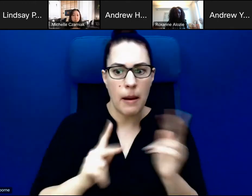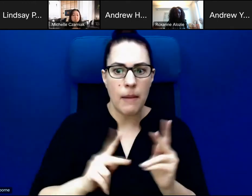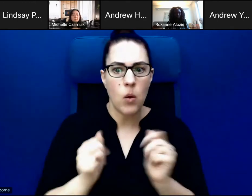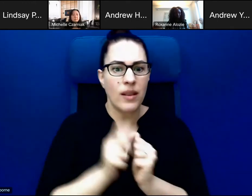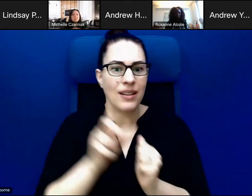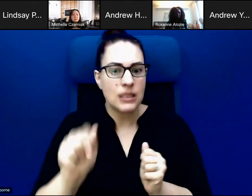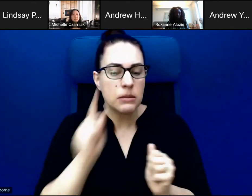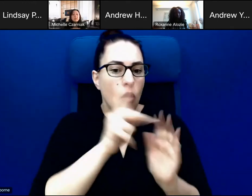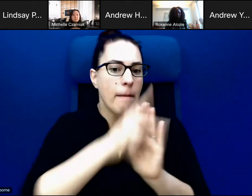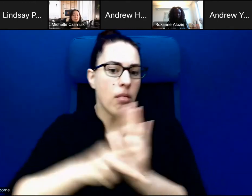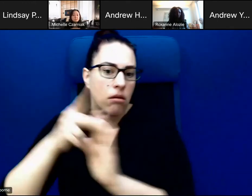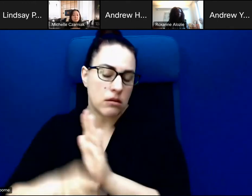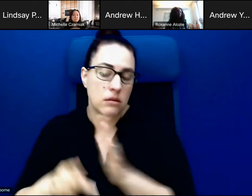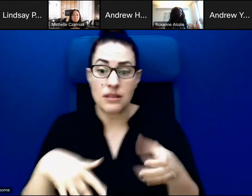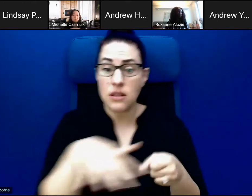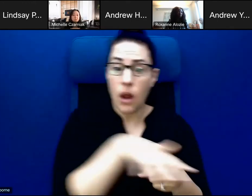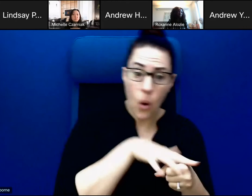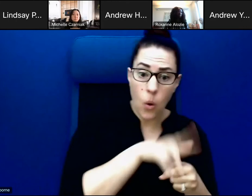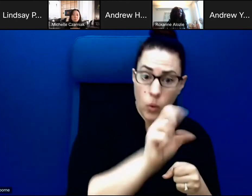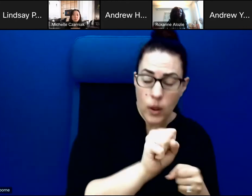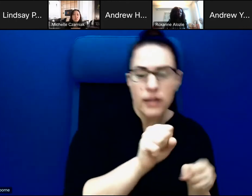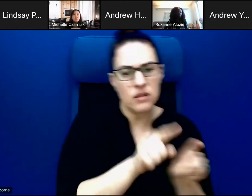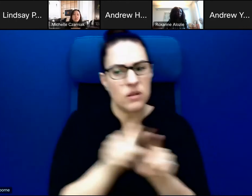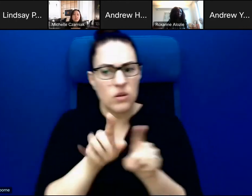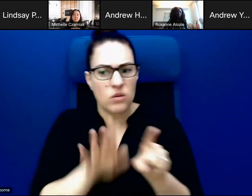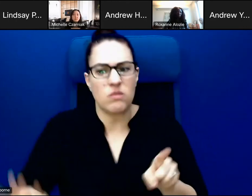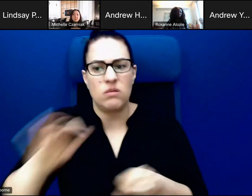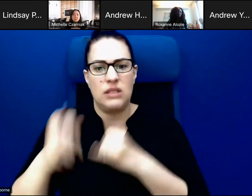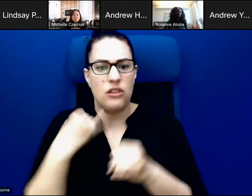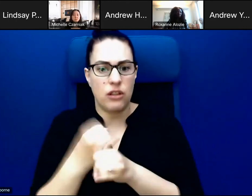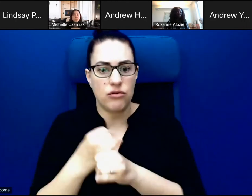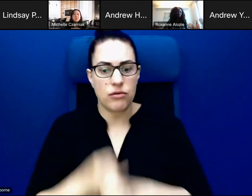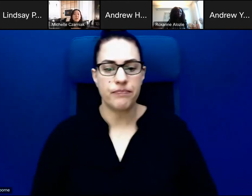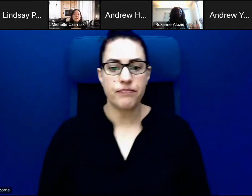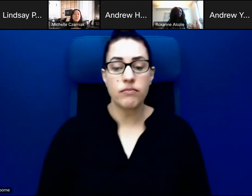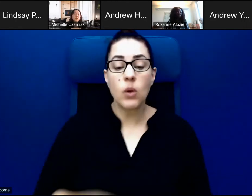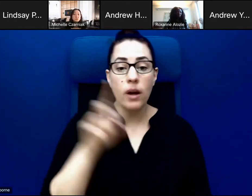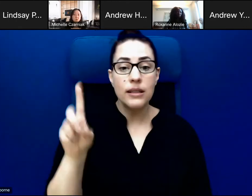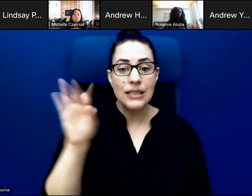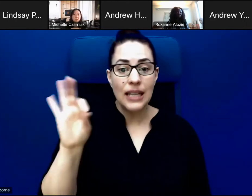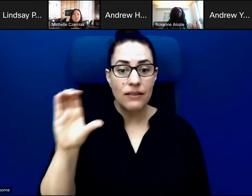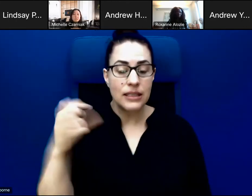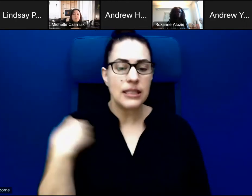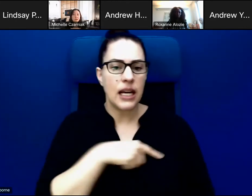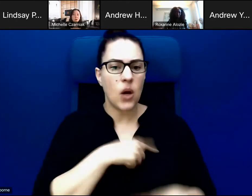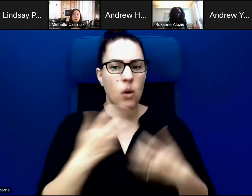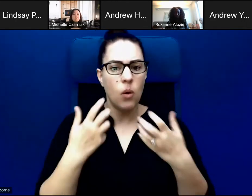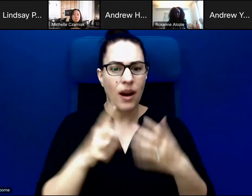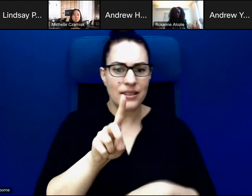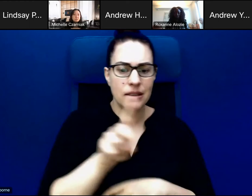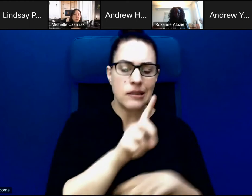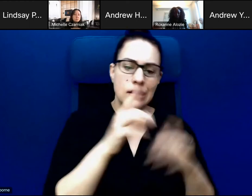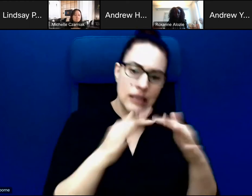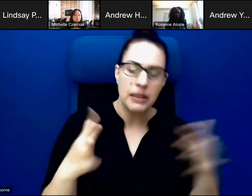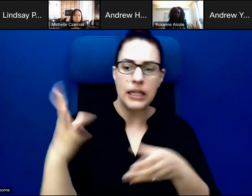and abroad. So, to that end, DFC is working to ensure that disability inclusion figures strongly into how we